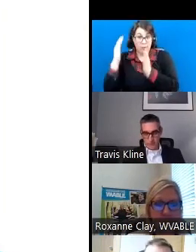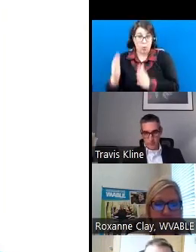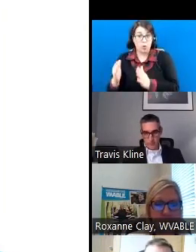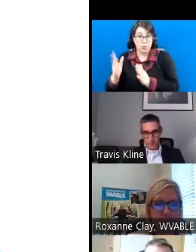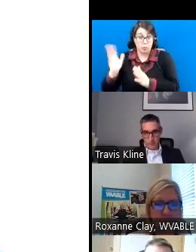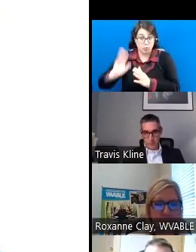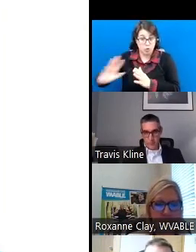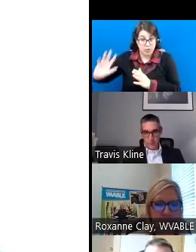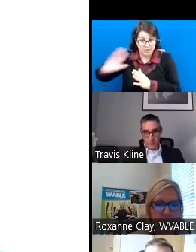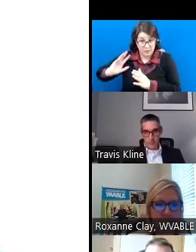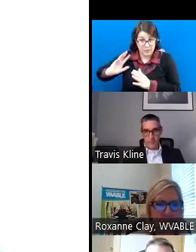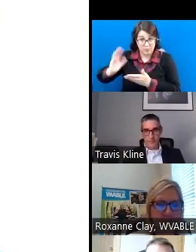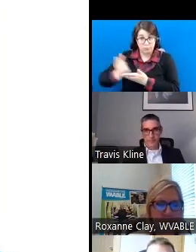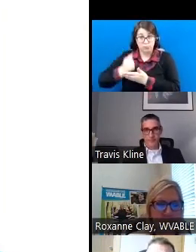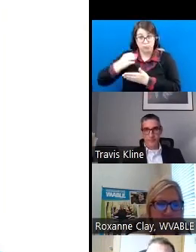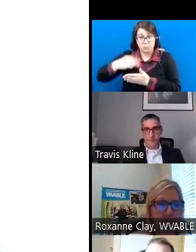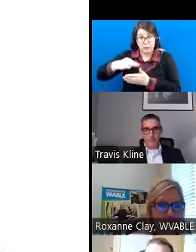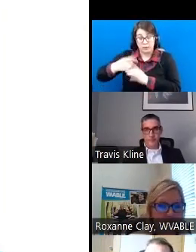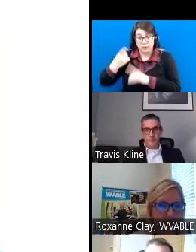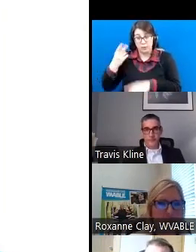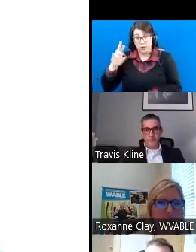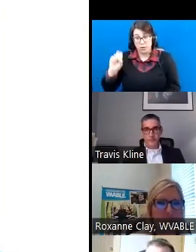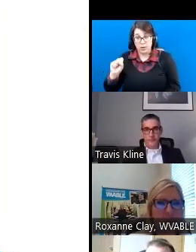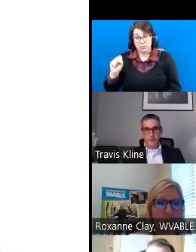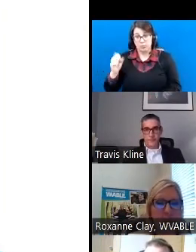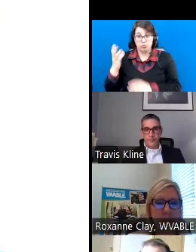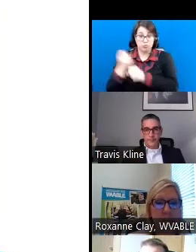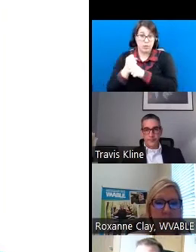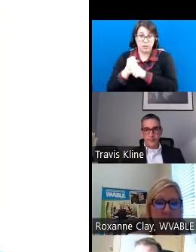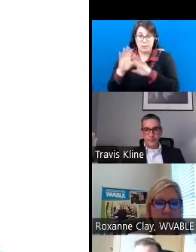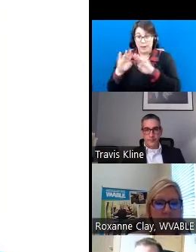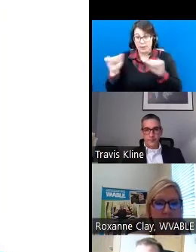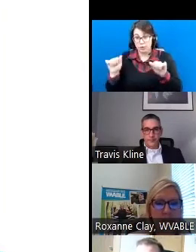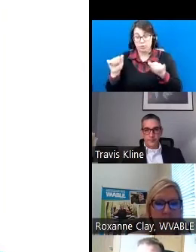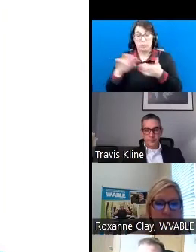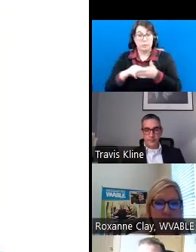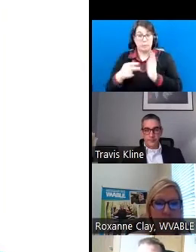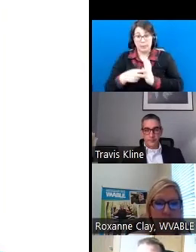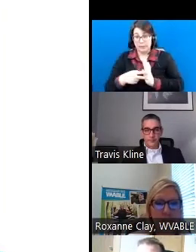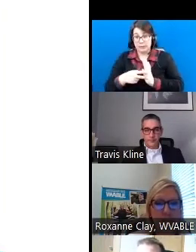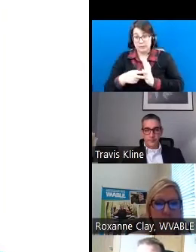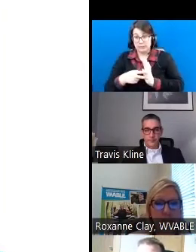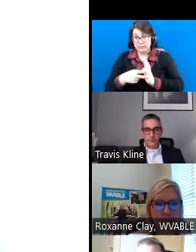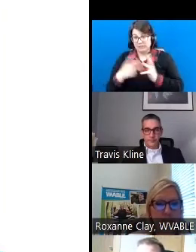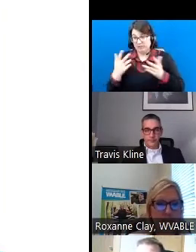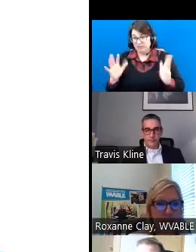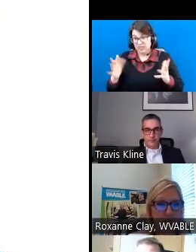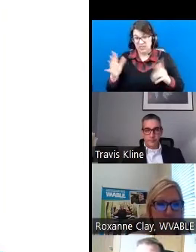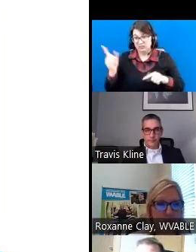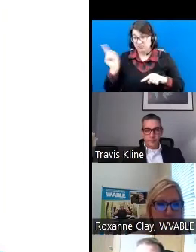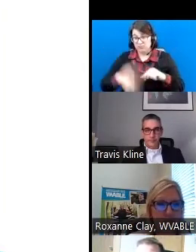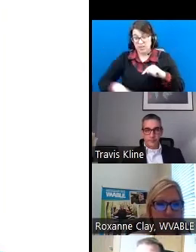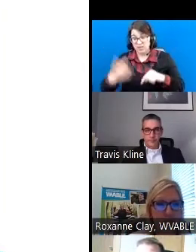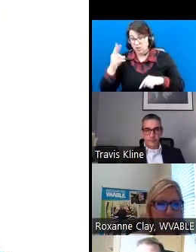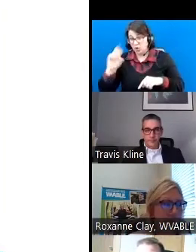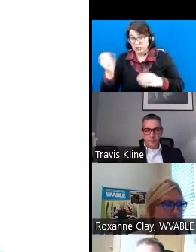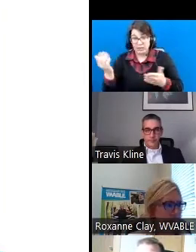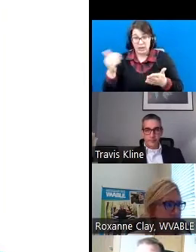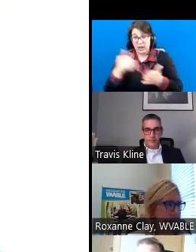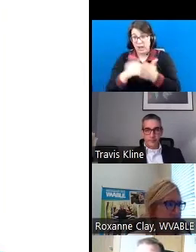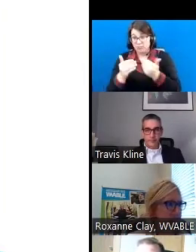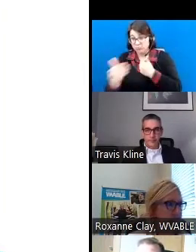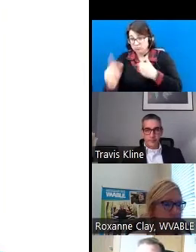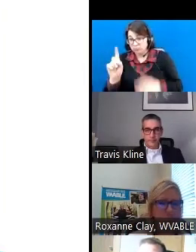benefited from DRS in obtaining their bachelor's degree, does that mean they can no longer access services from